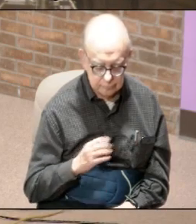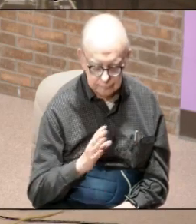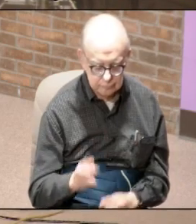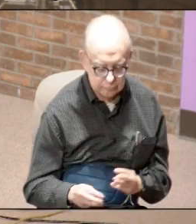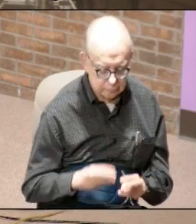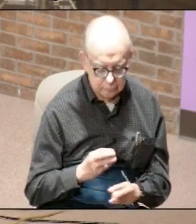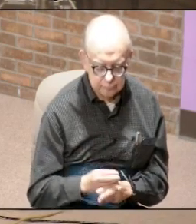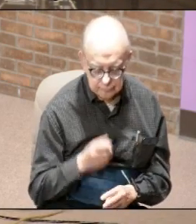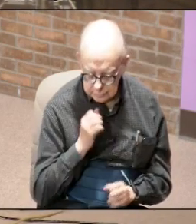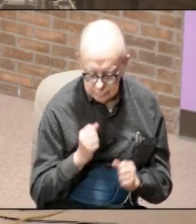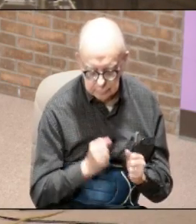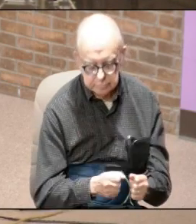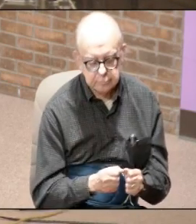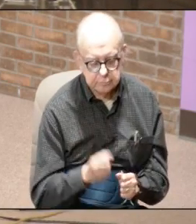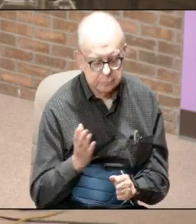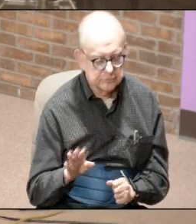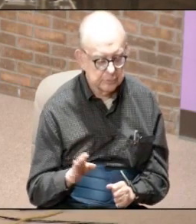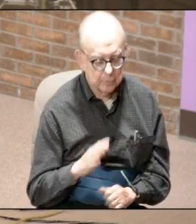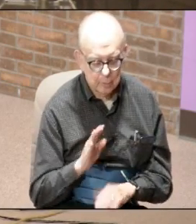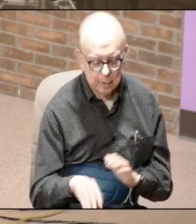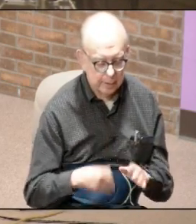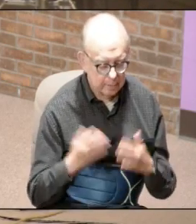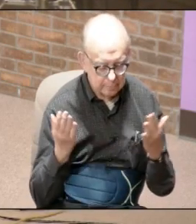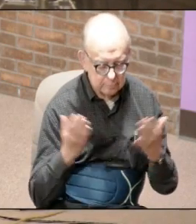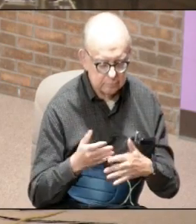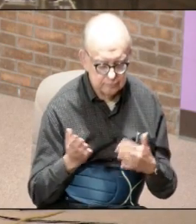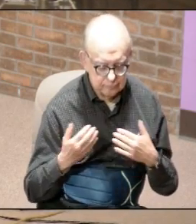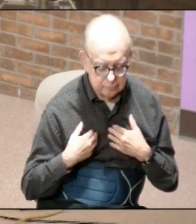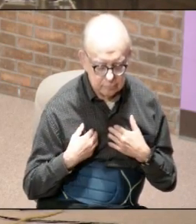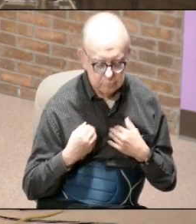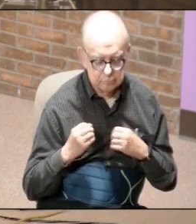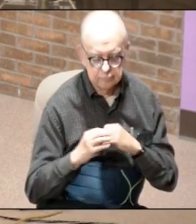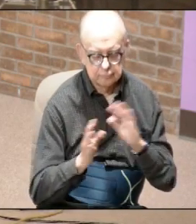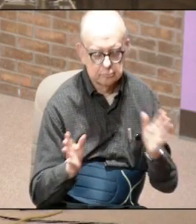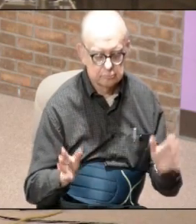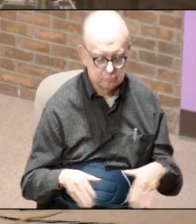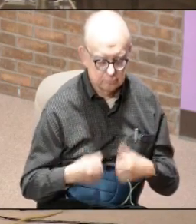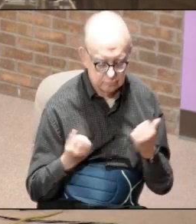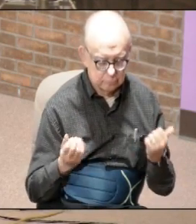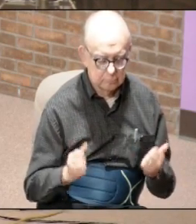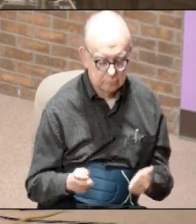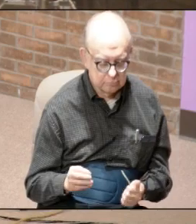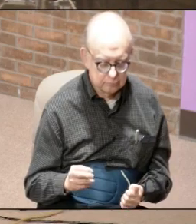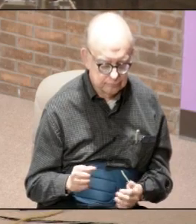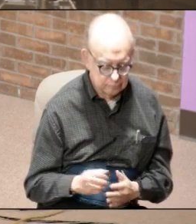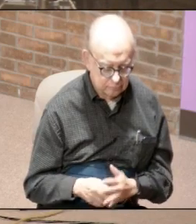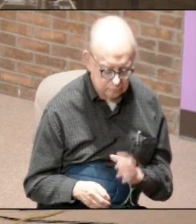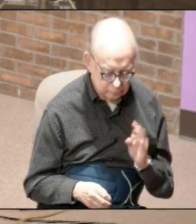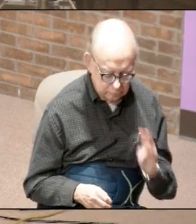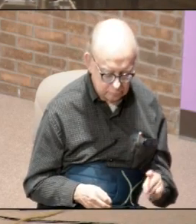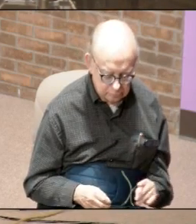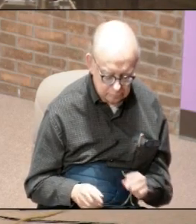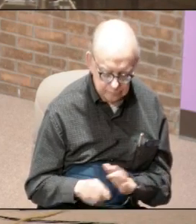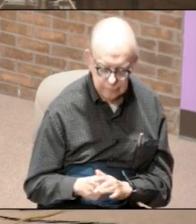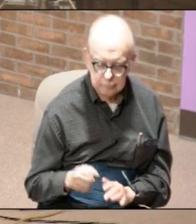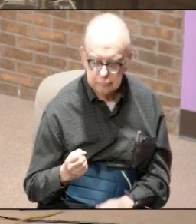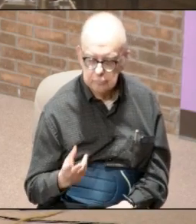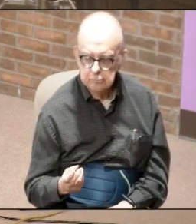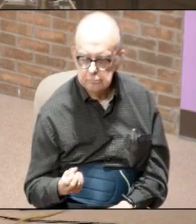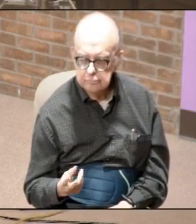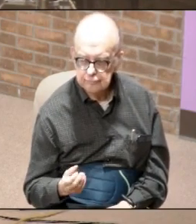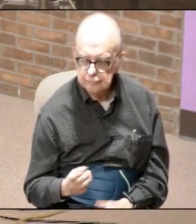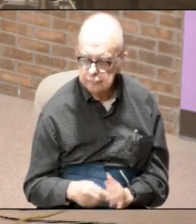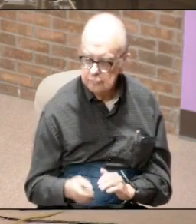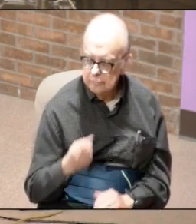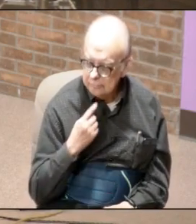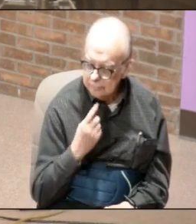light of the world whoever follows me will never walk in darkness but will have the light of life in John chapter 8 and verse number 12 and